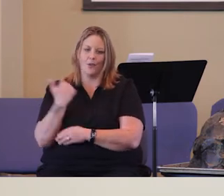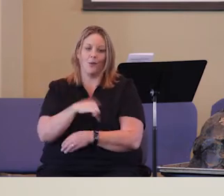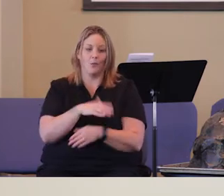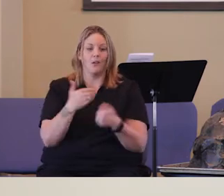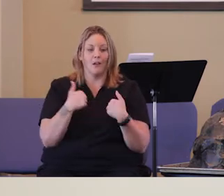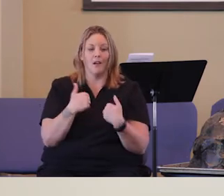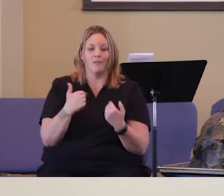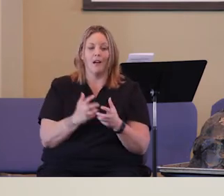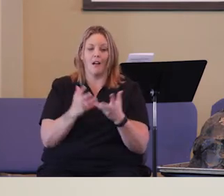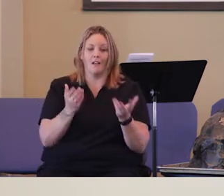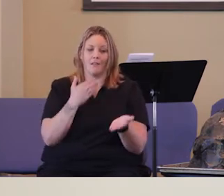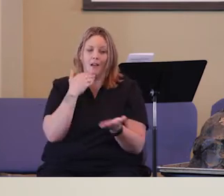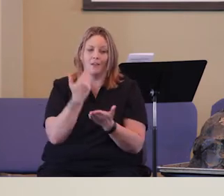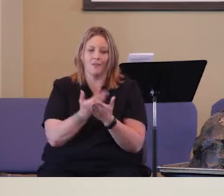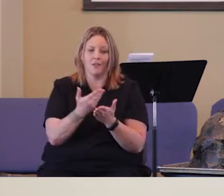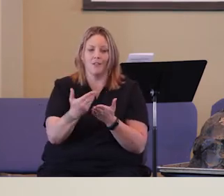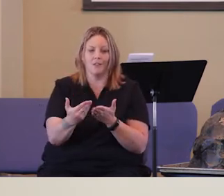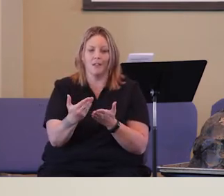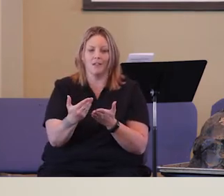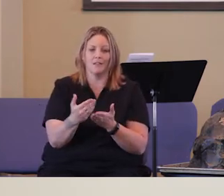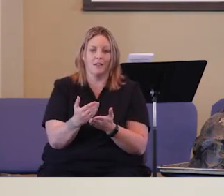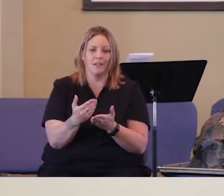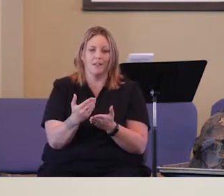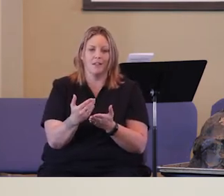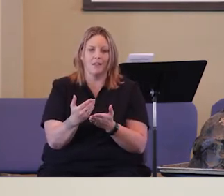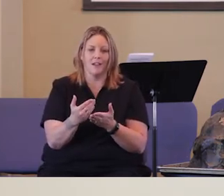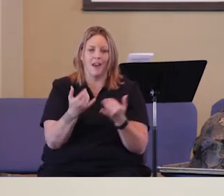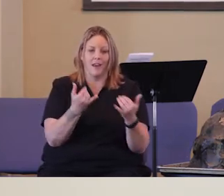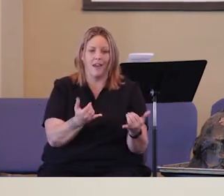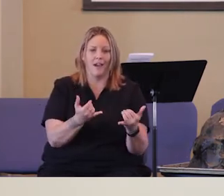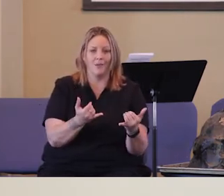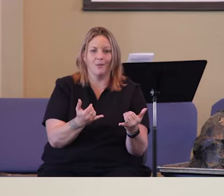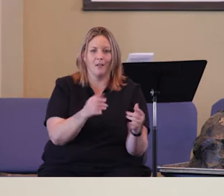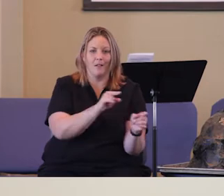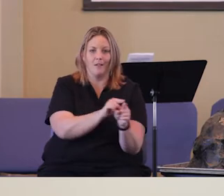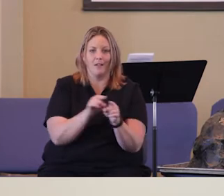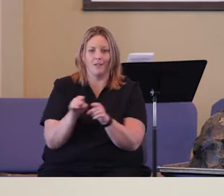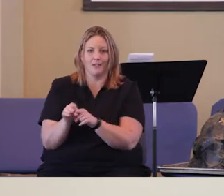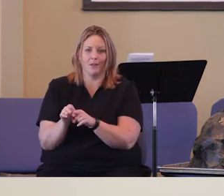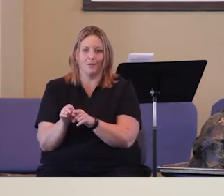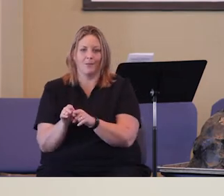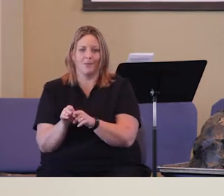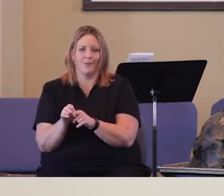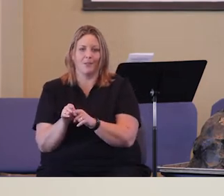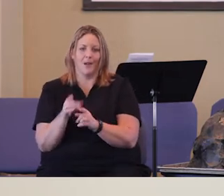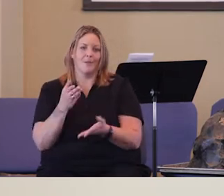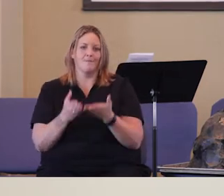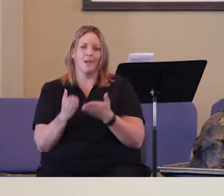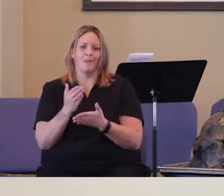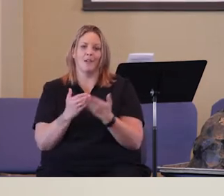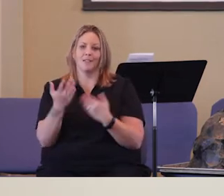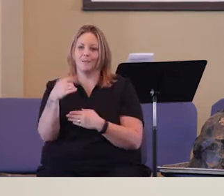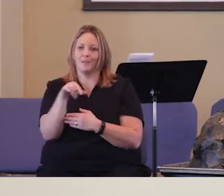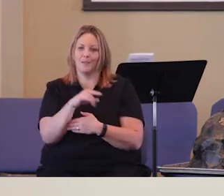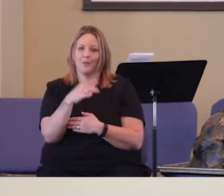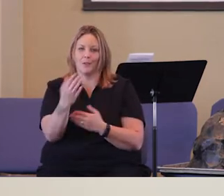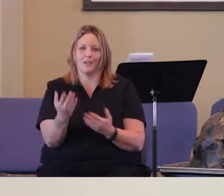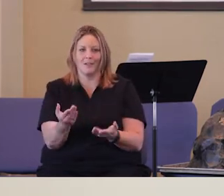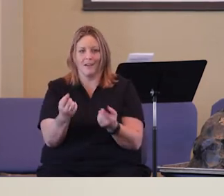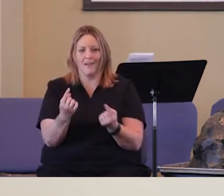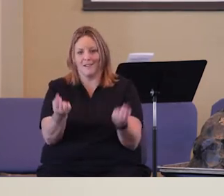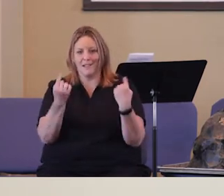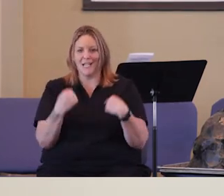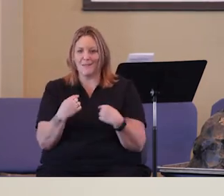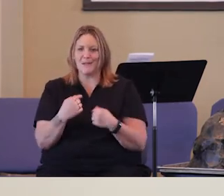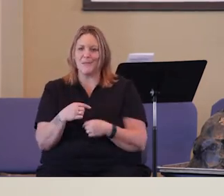We have a lot of things today that they didn't have to deal with back then. So there was definitely good things back then. And probably some